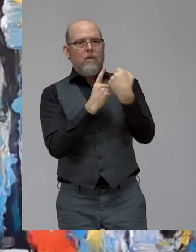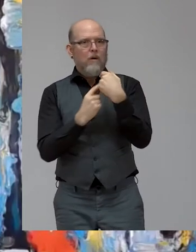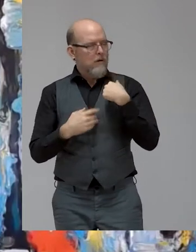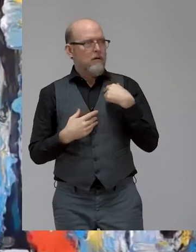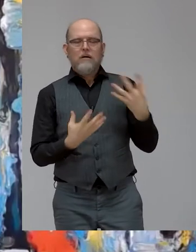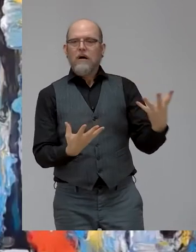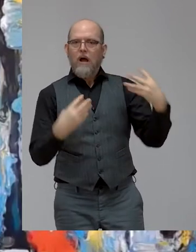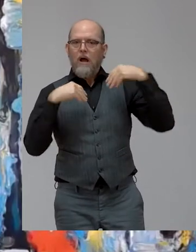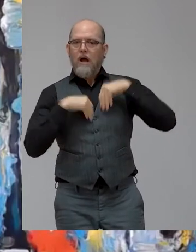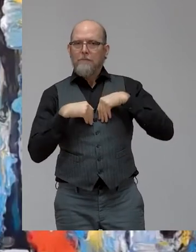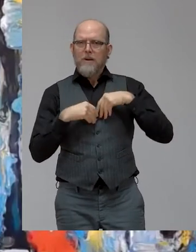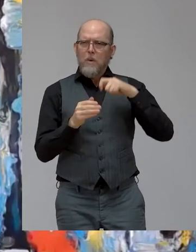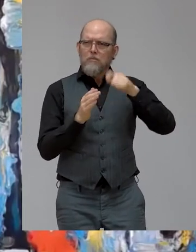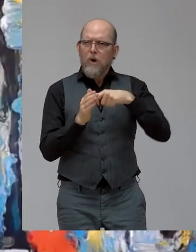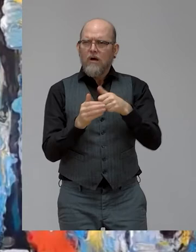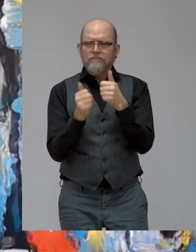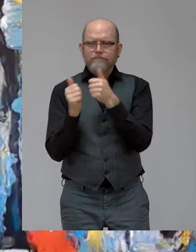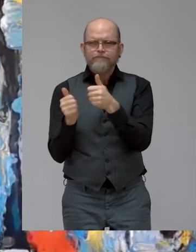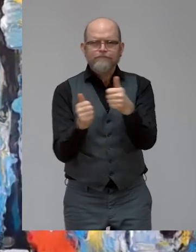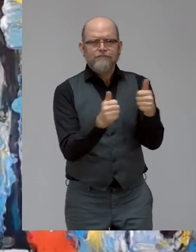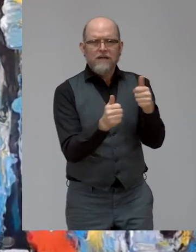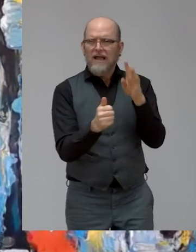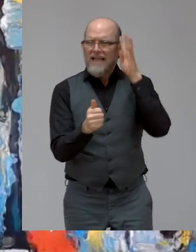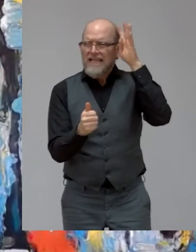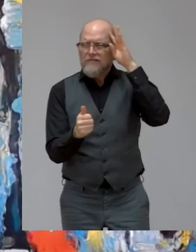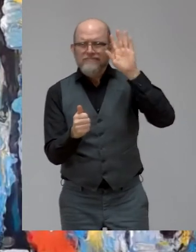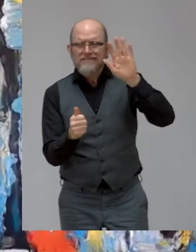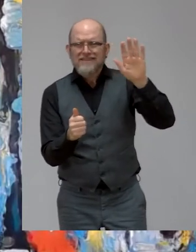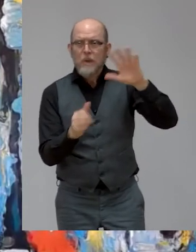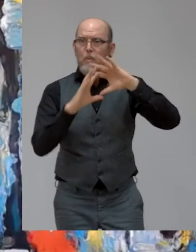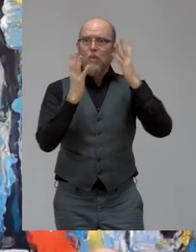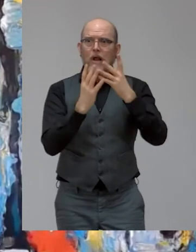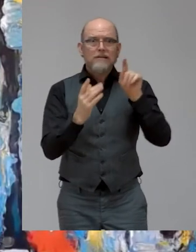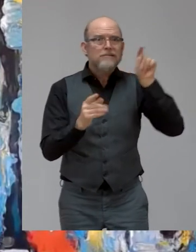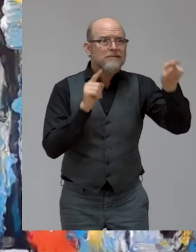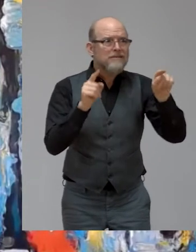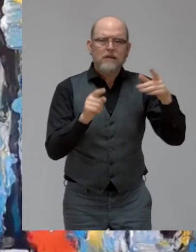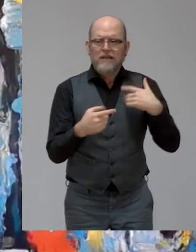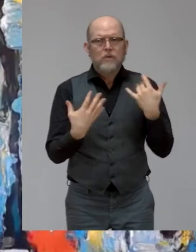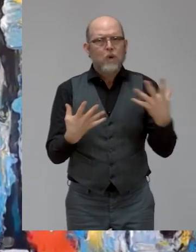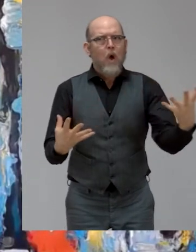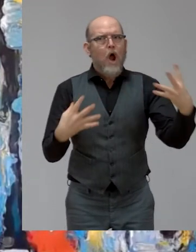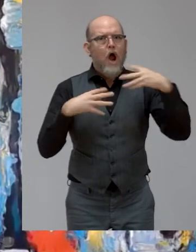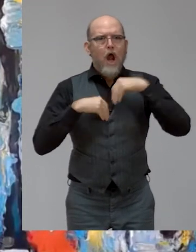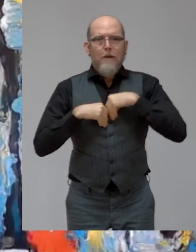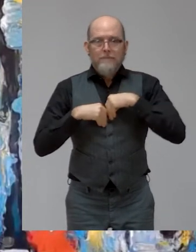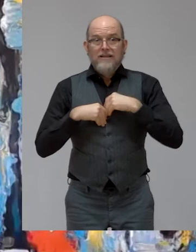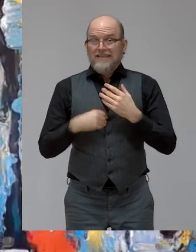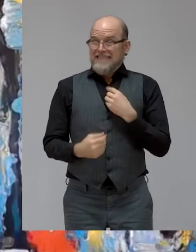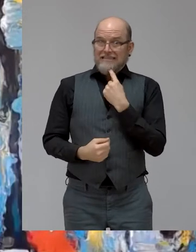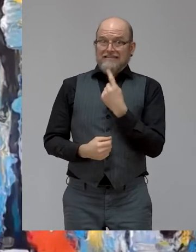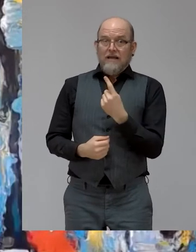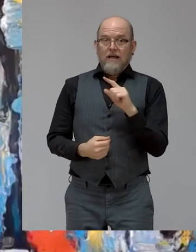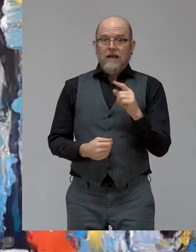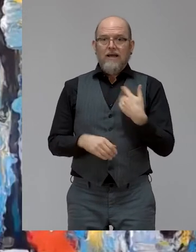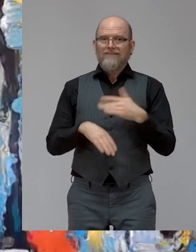innovations, and policies from all over the world. And it made me feel, on the one hand, small. But